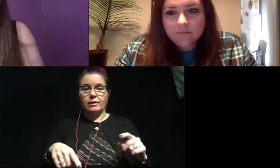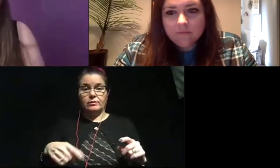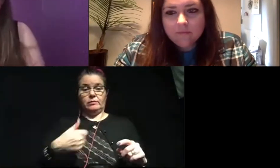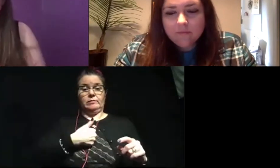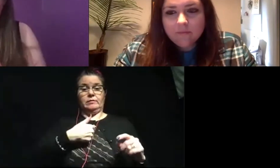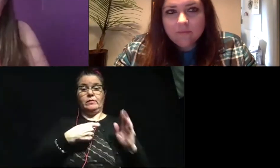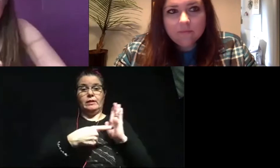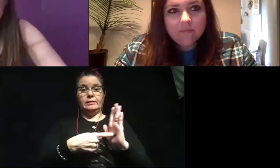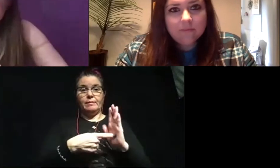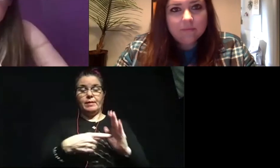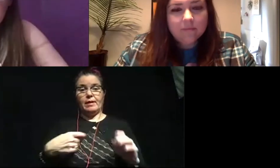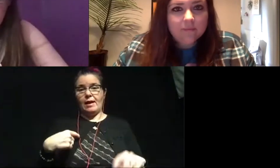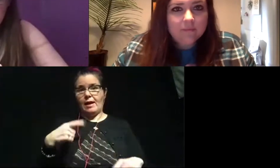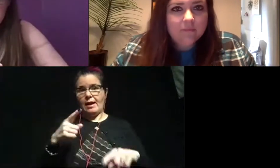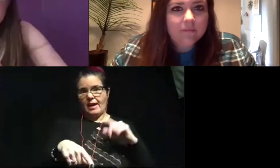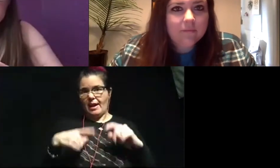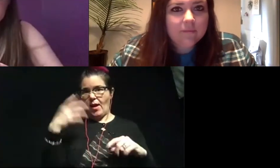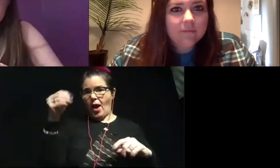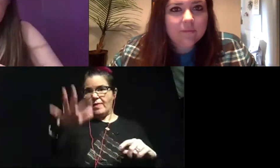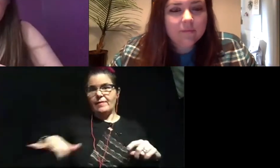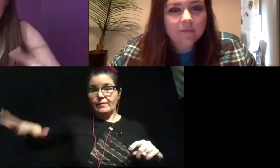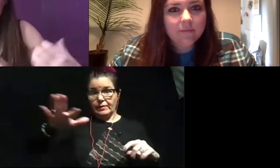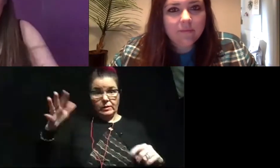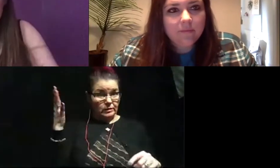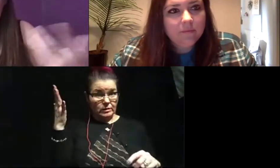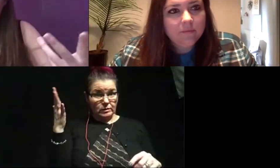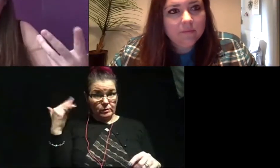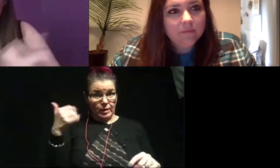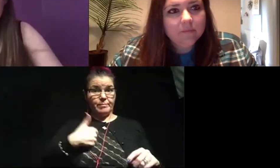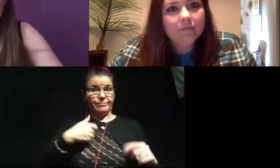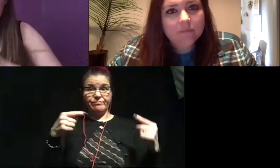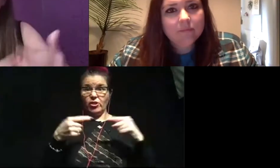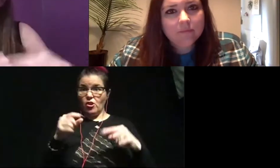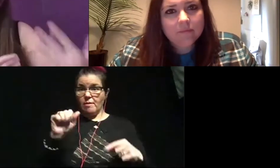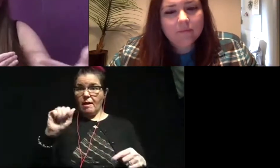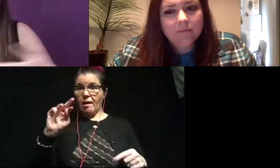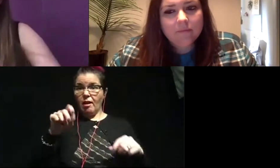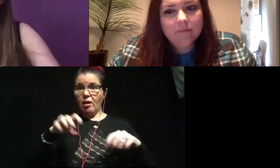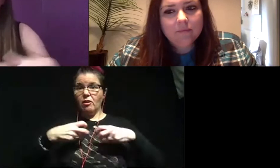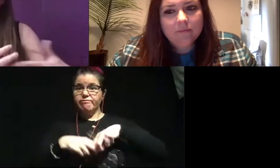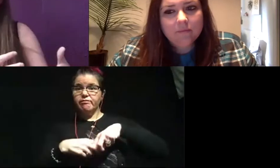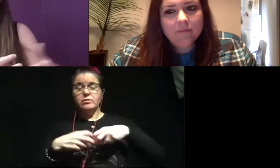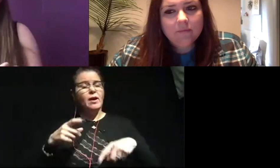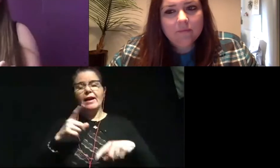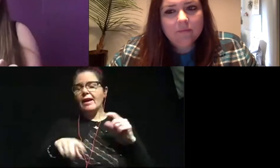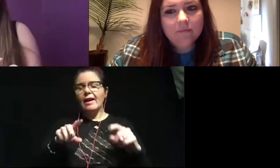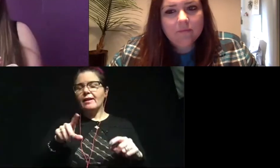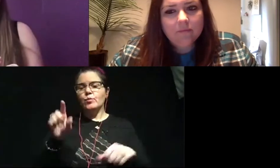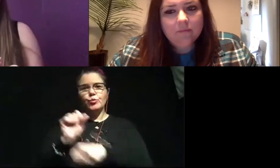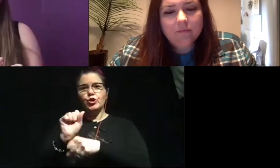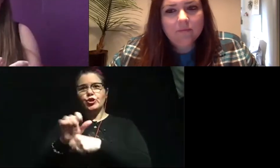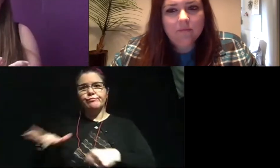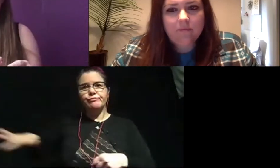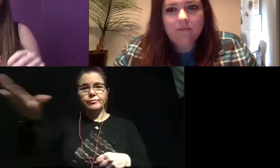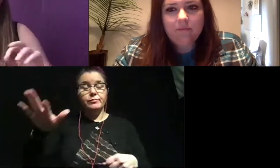unable to go into the field for a year and a half because I hurt my ankle. So I couldn't do any field work. But luckily we've